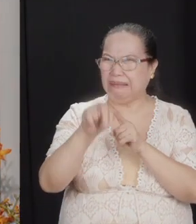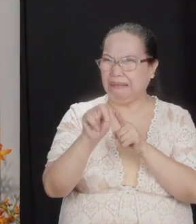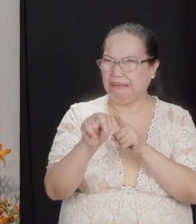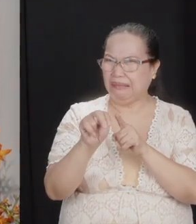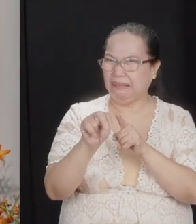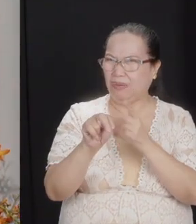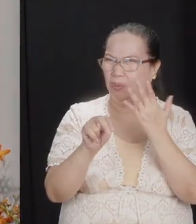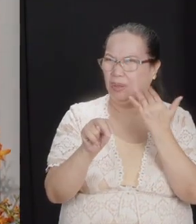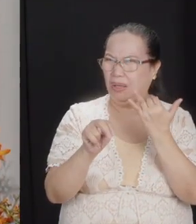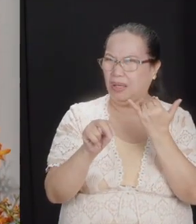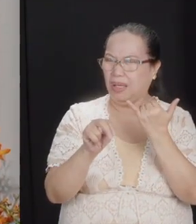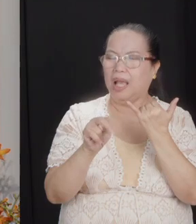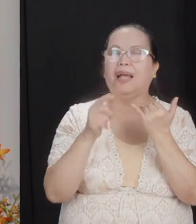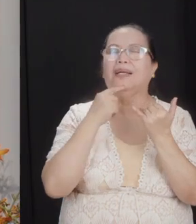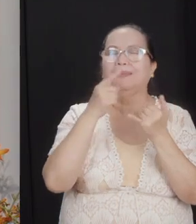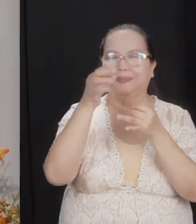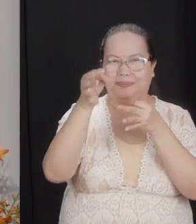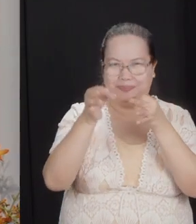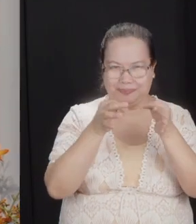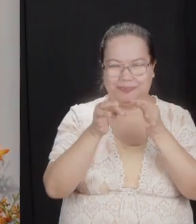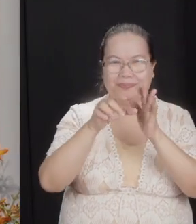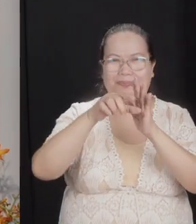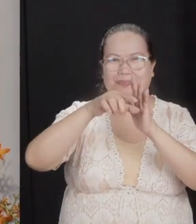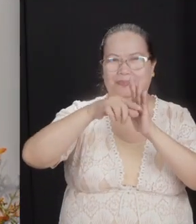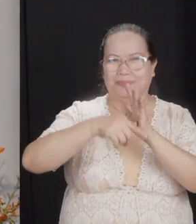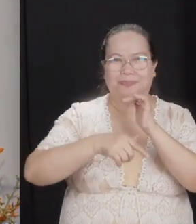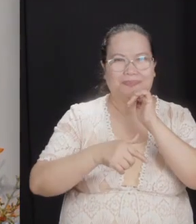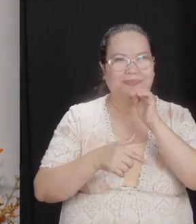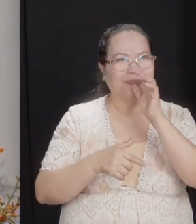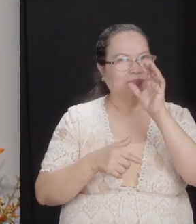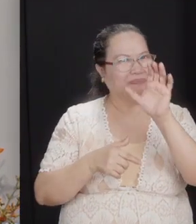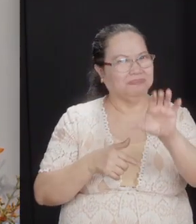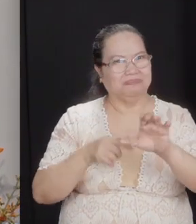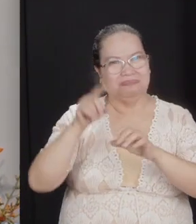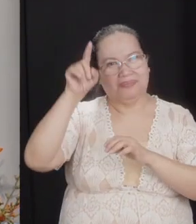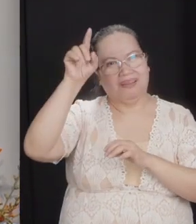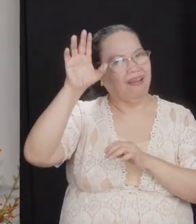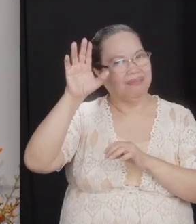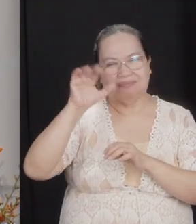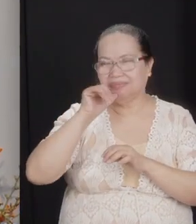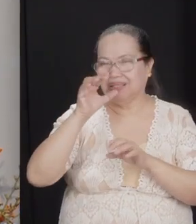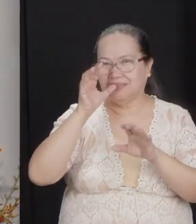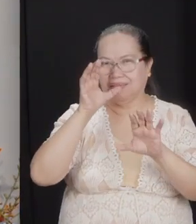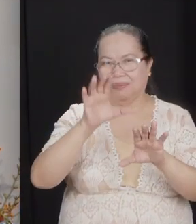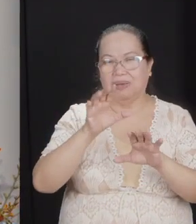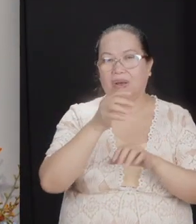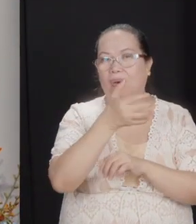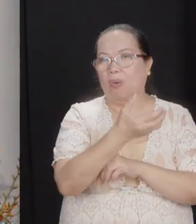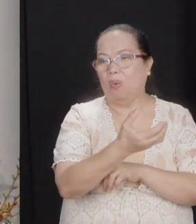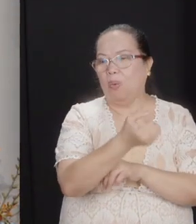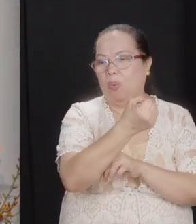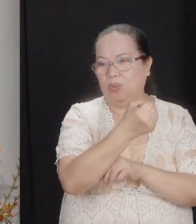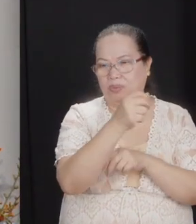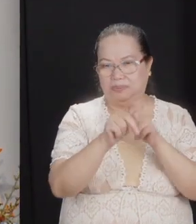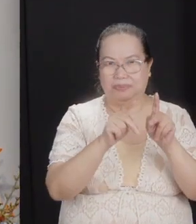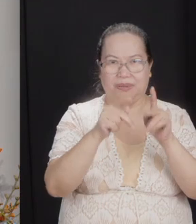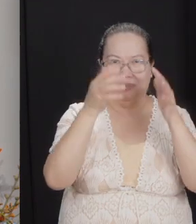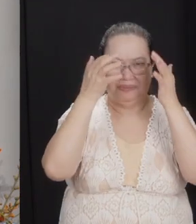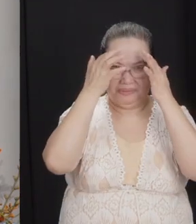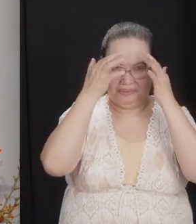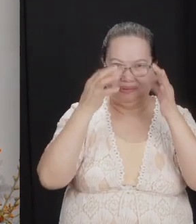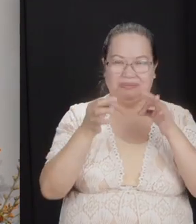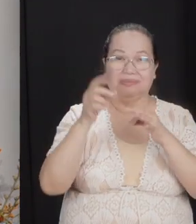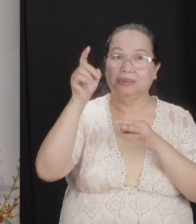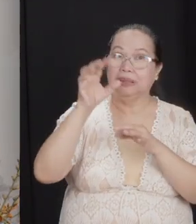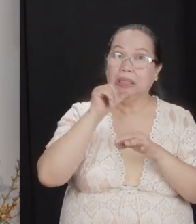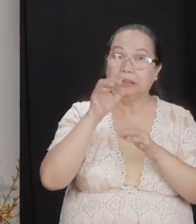We'll give you the details later, but because this was not commanded by God. It was their decision. God never asked them to